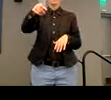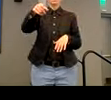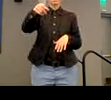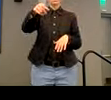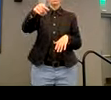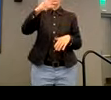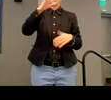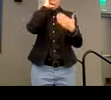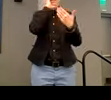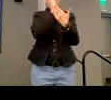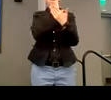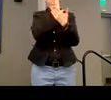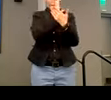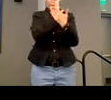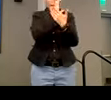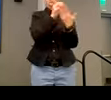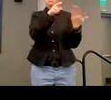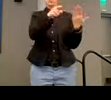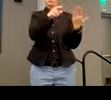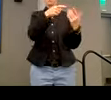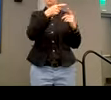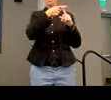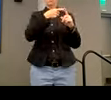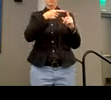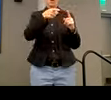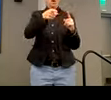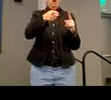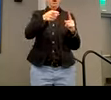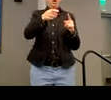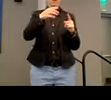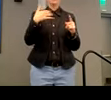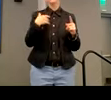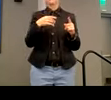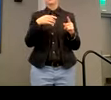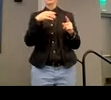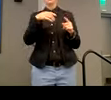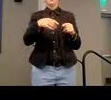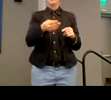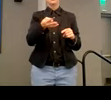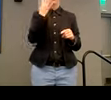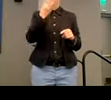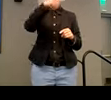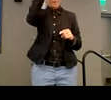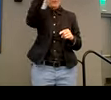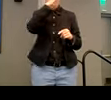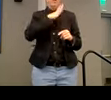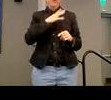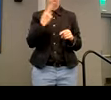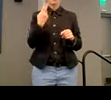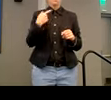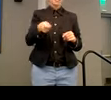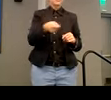stock photo site called Disabled in Here and it shows four black women. One's in a wheelchair, one's using a cane sitting around an office setting.